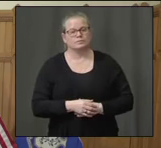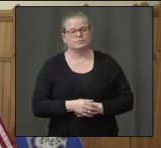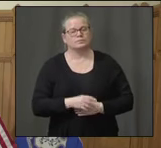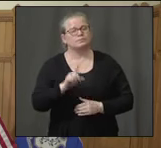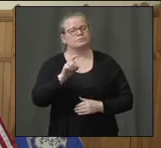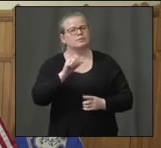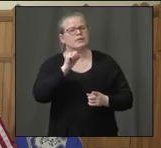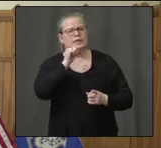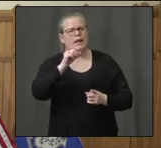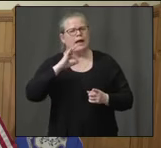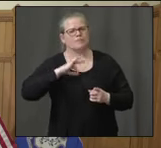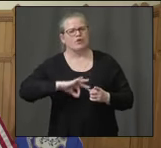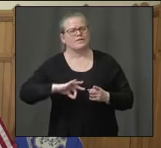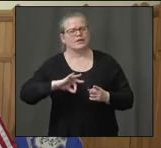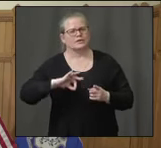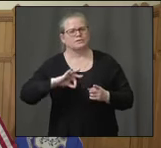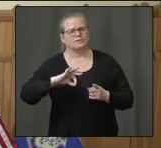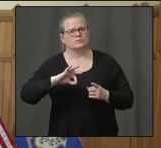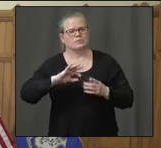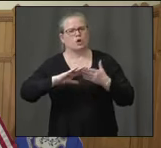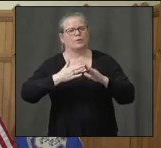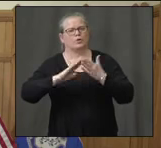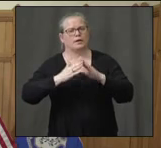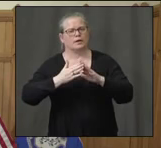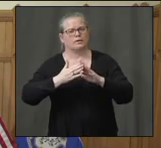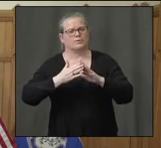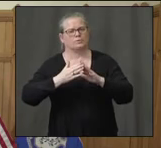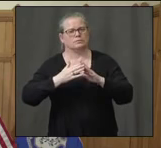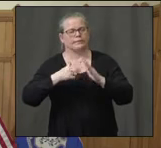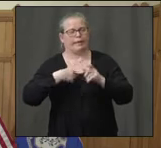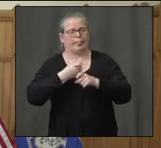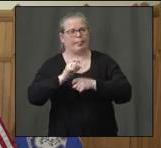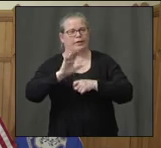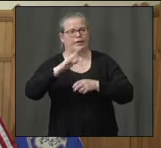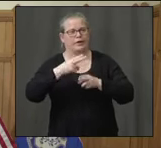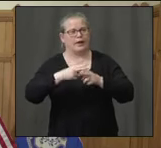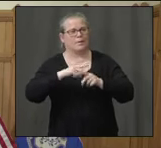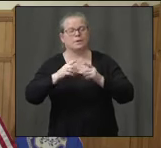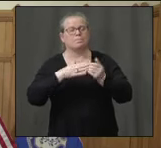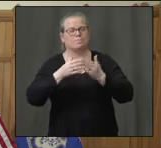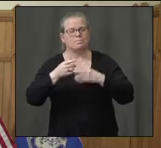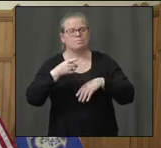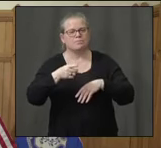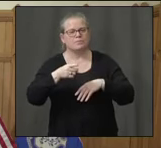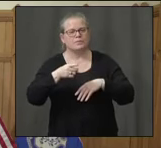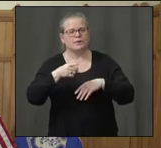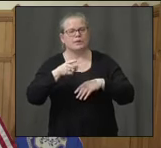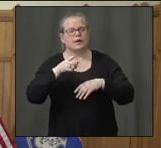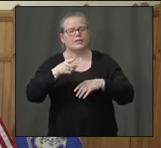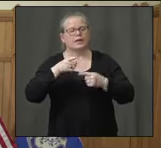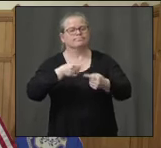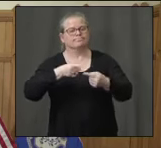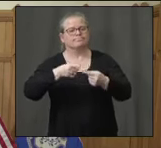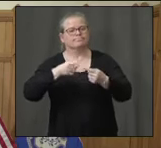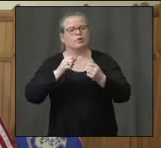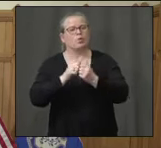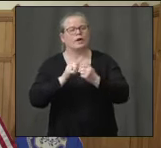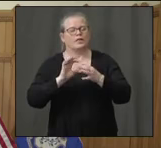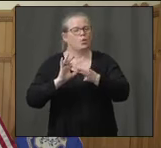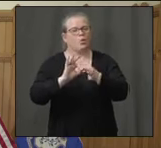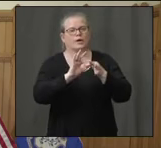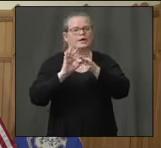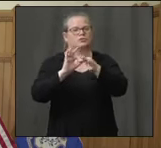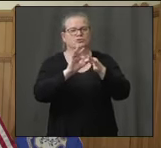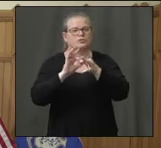butchering the name, they brought up an issue with the coordination in the distribution of